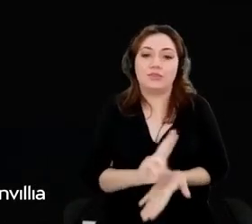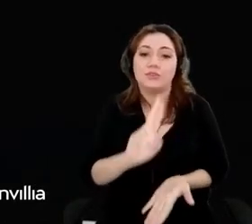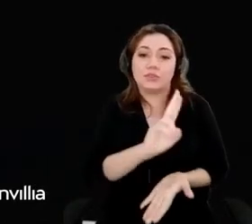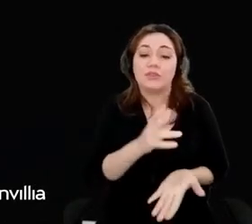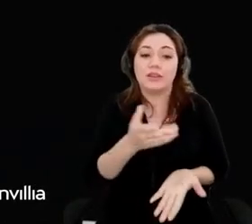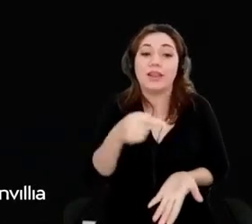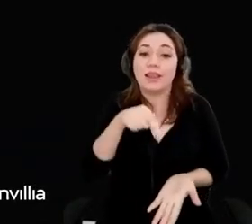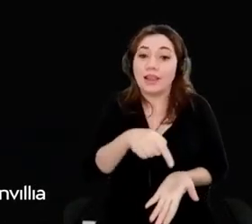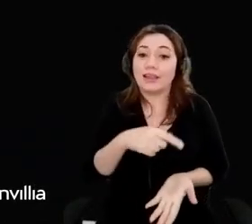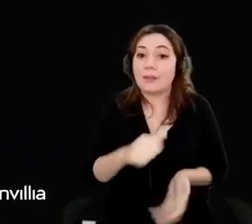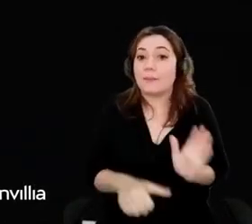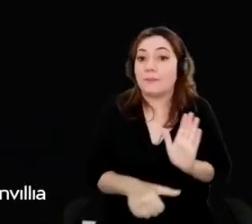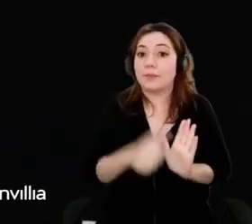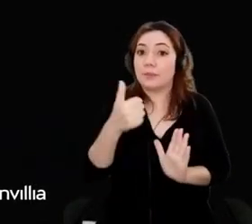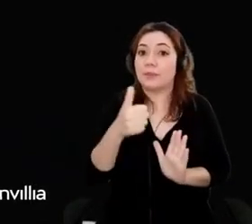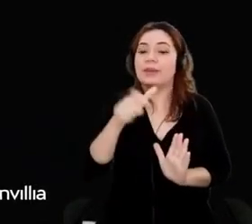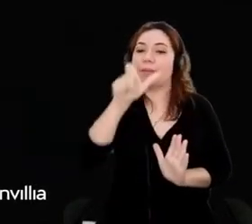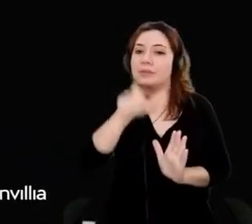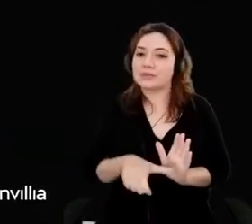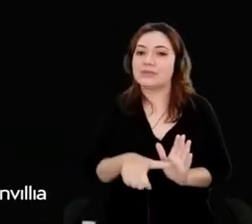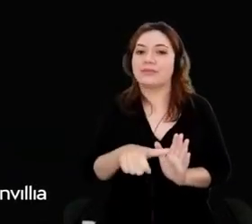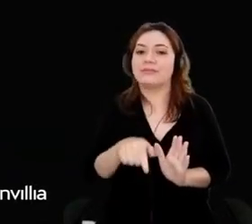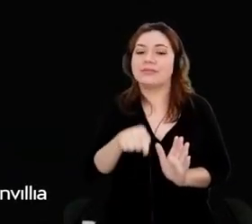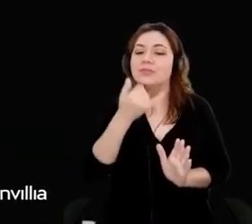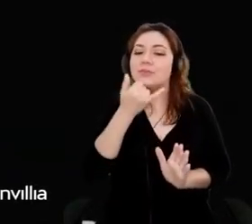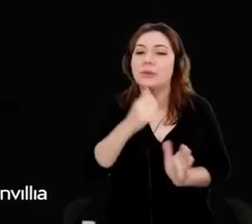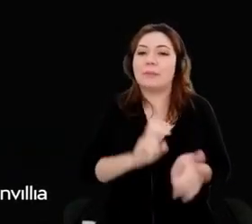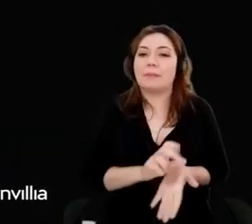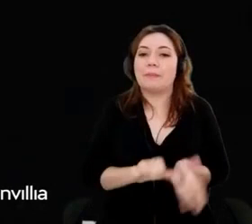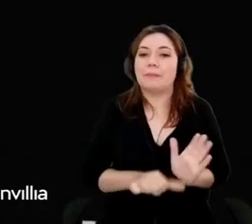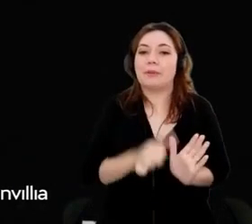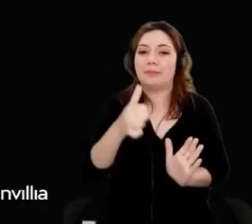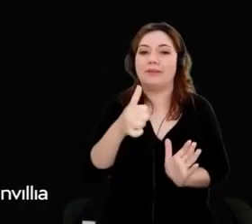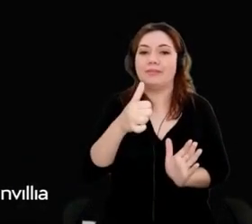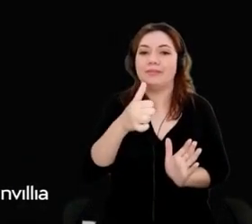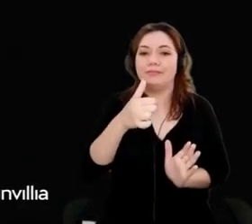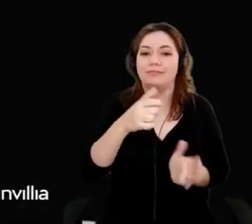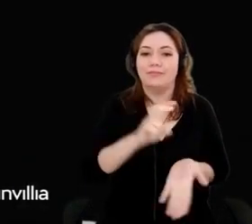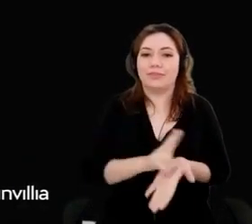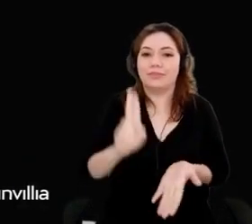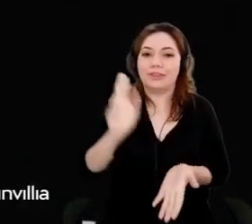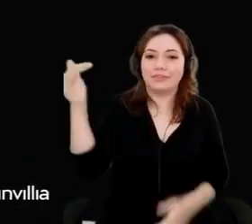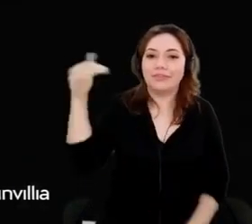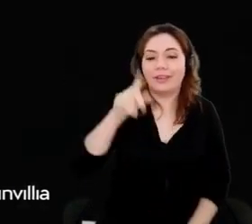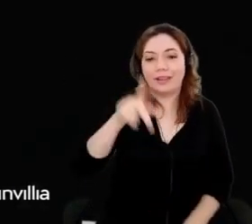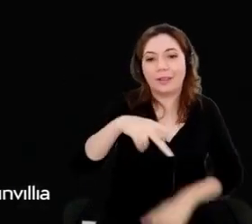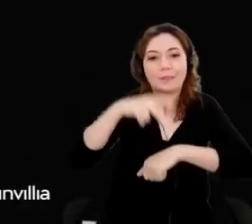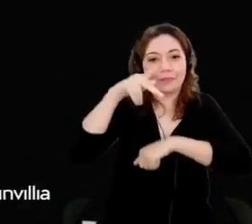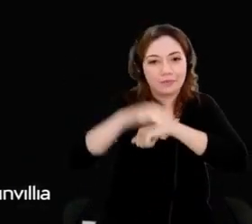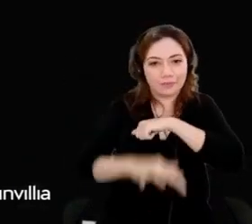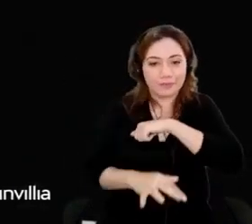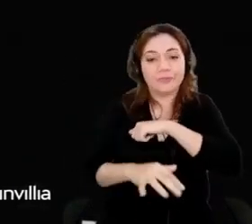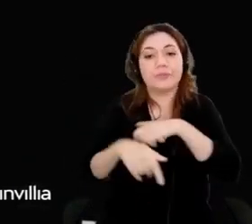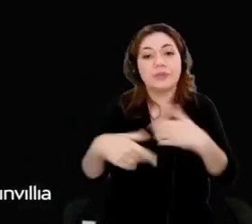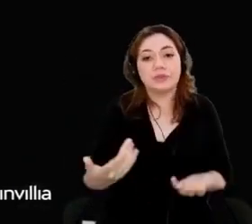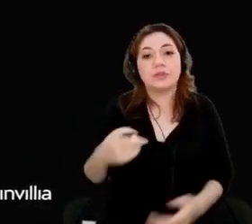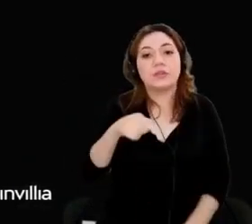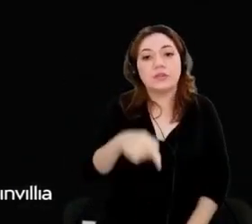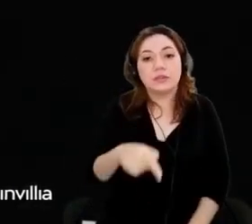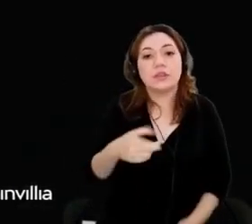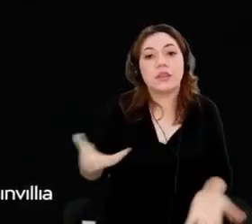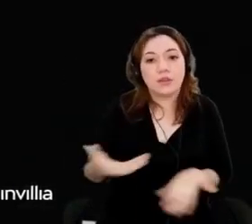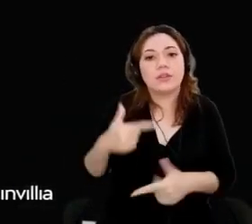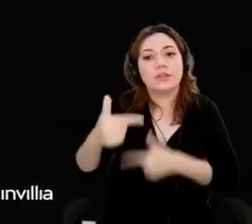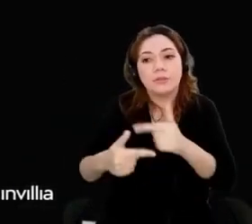from Passo Fundo. Now we operate these partnerships with these 130 universities